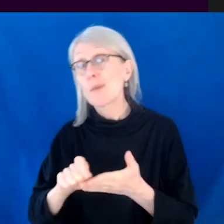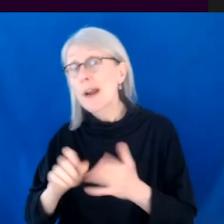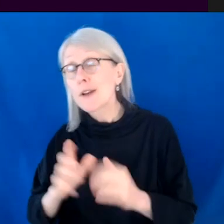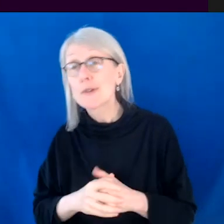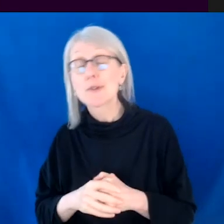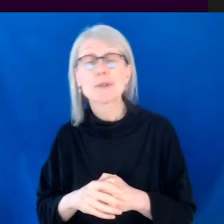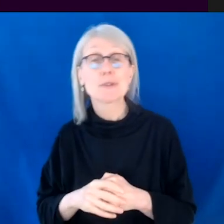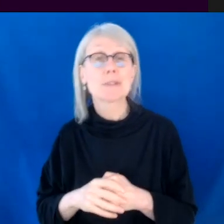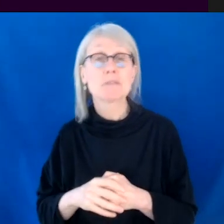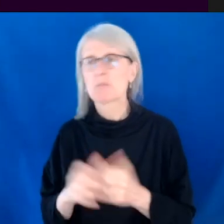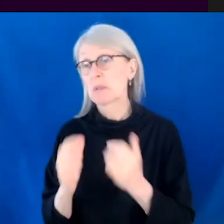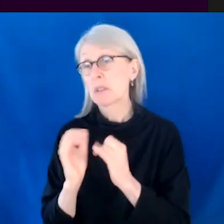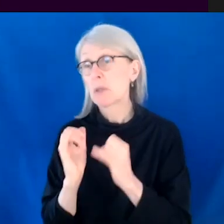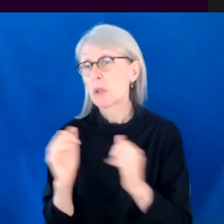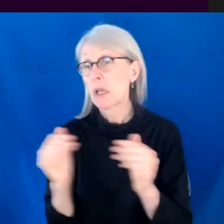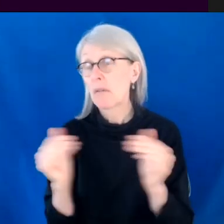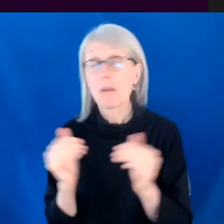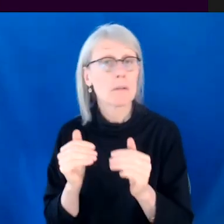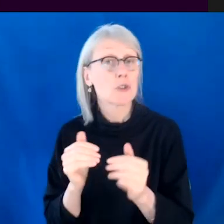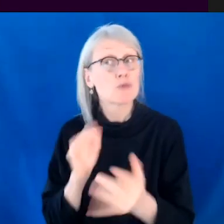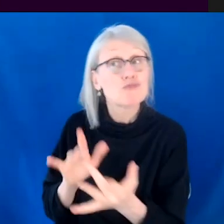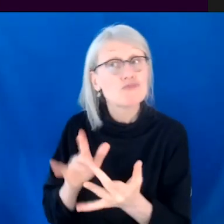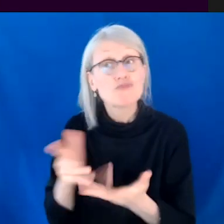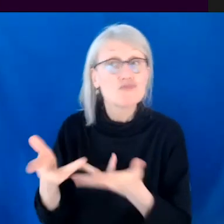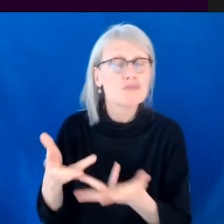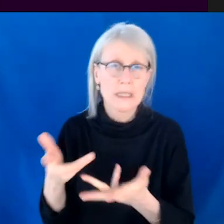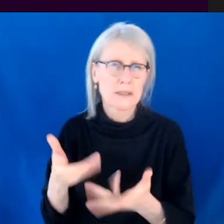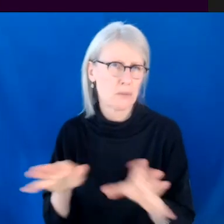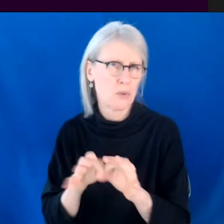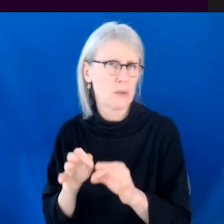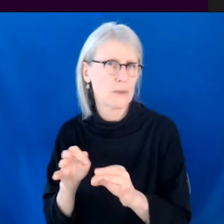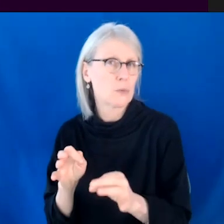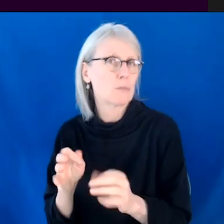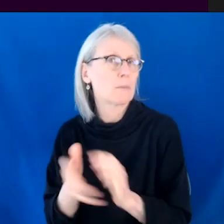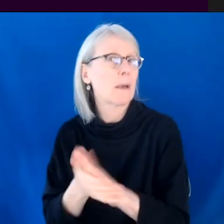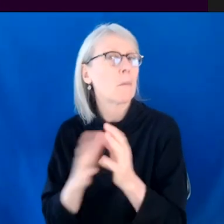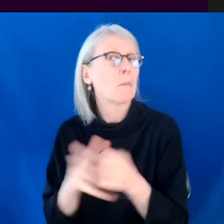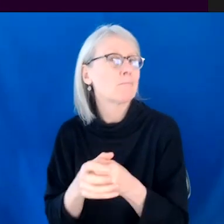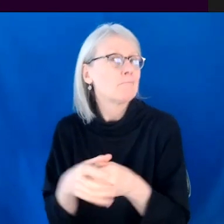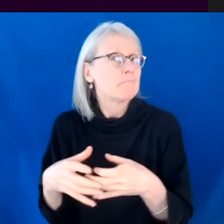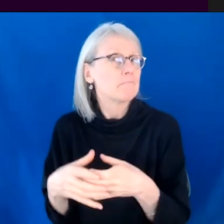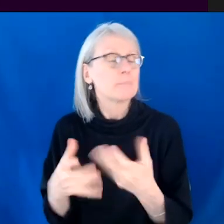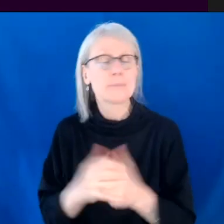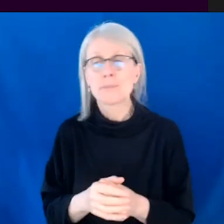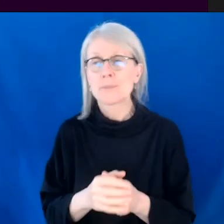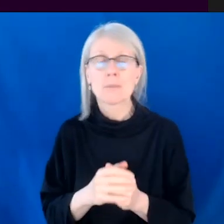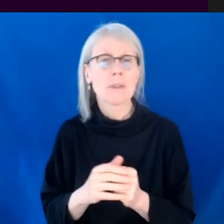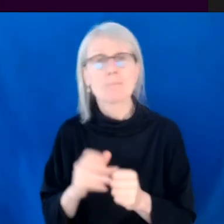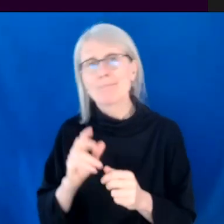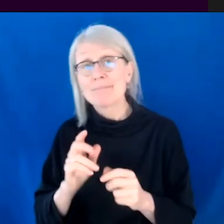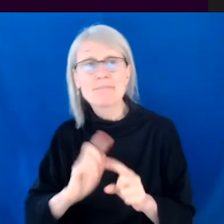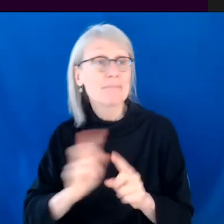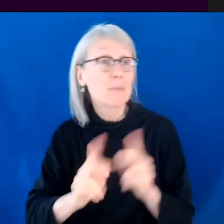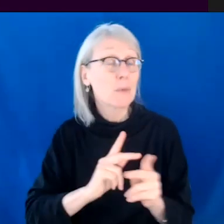level. I think that's really important because that builds community, um, keeping in touch with people, I think is very important.